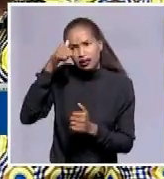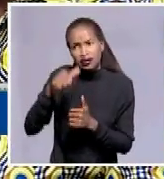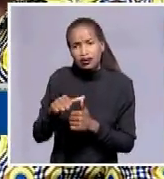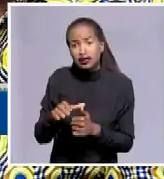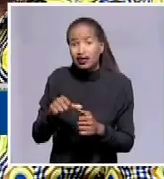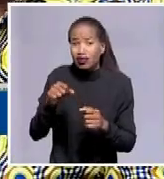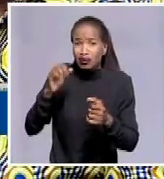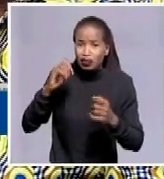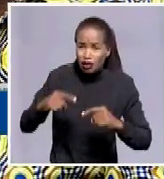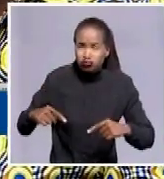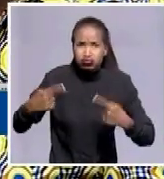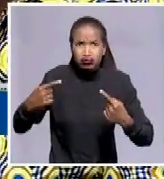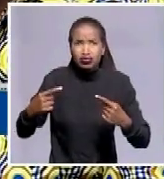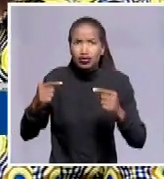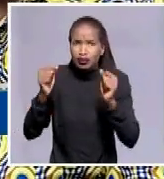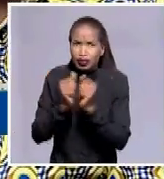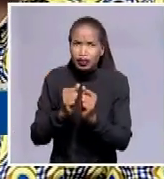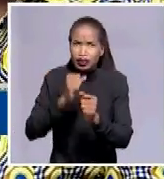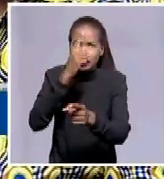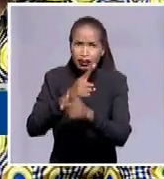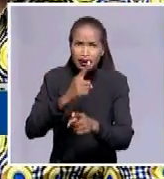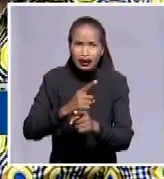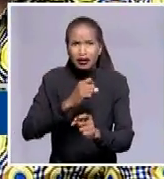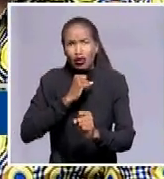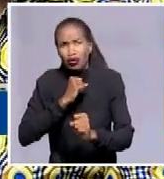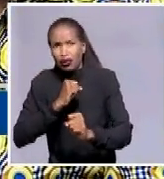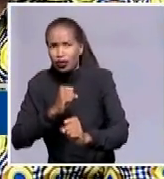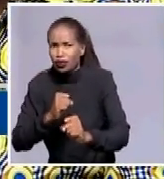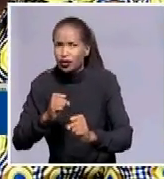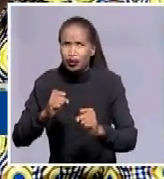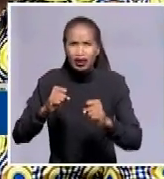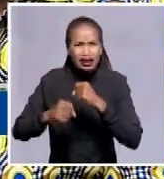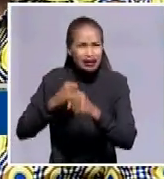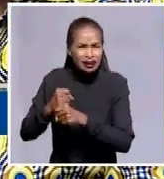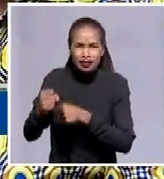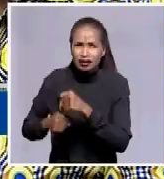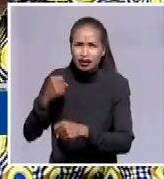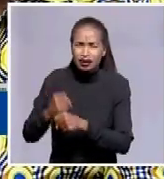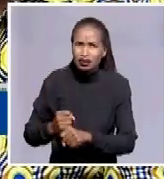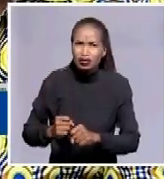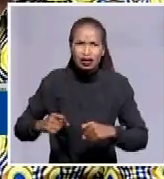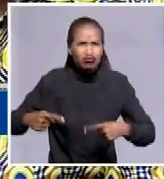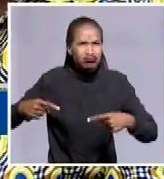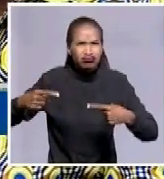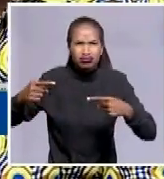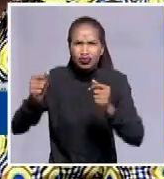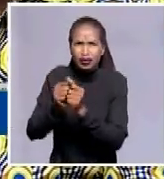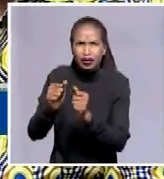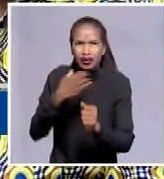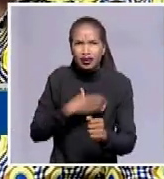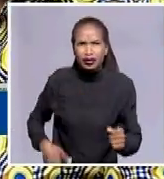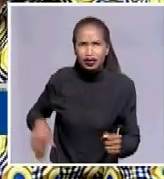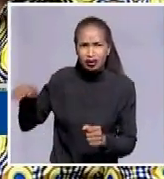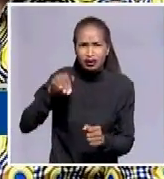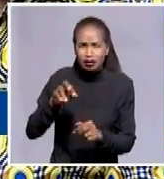regime with a lot of resilience and fortitude over a number of decades trying to bring about a democratic order